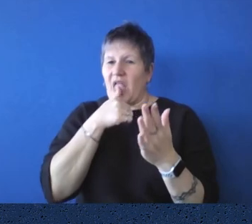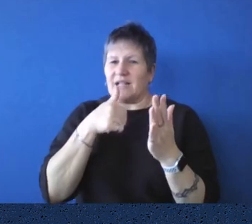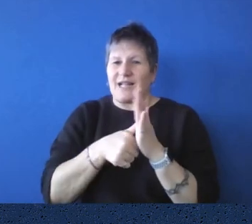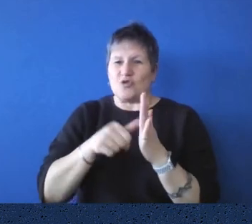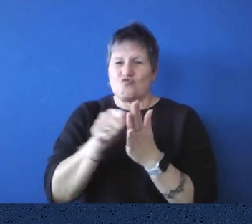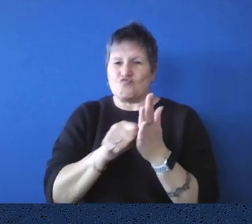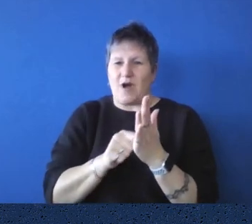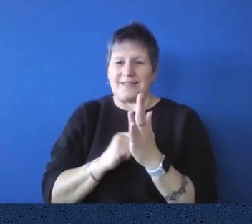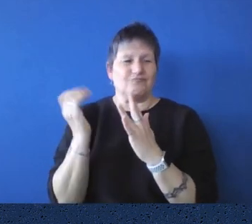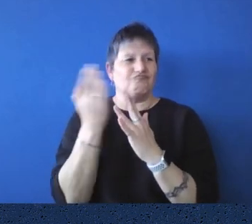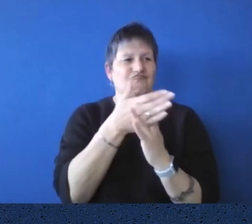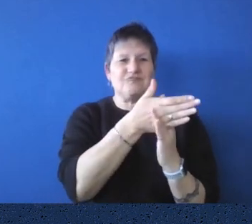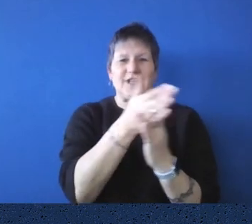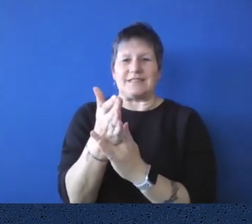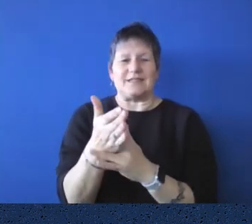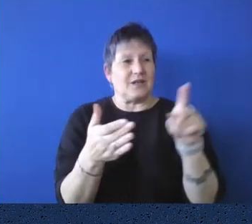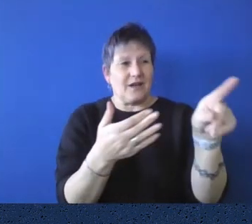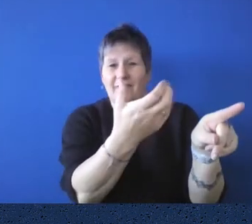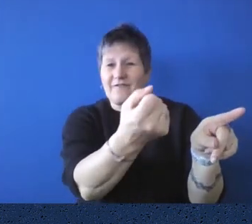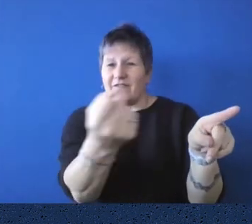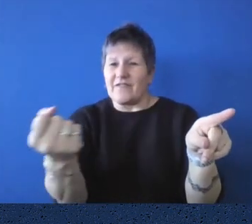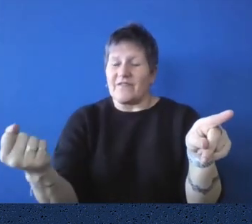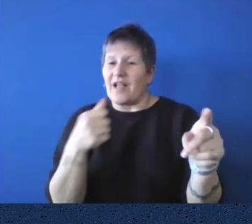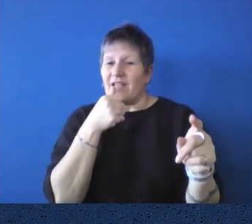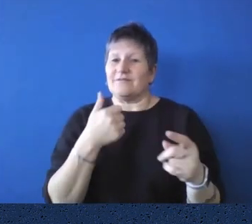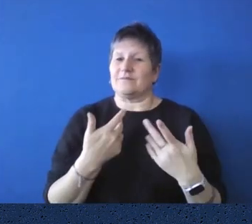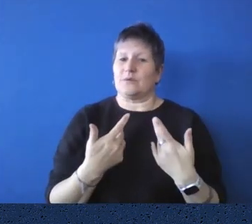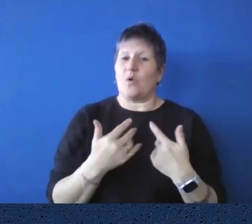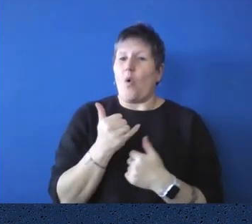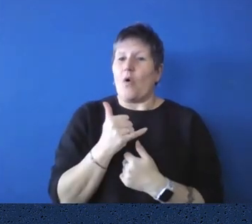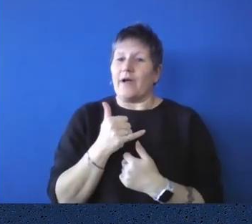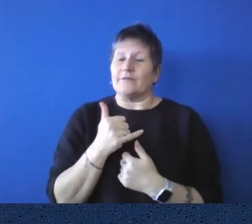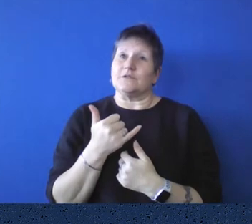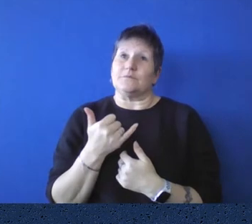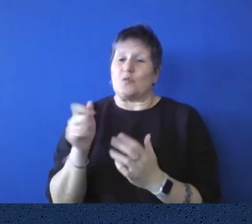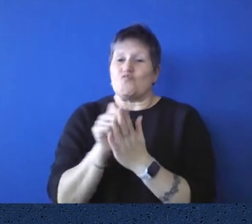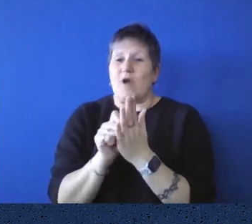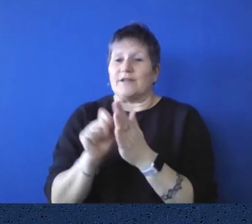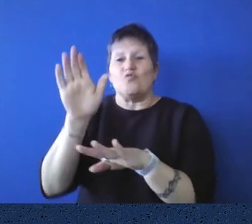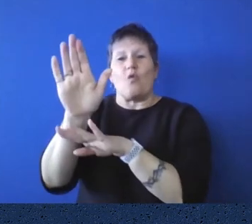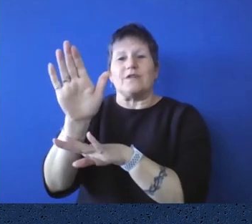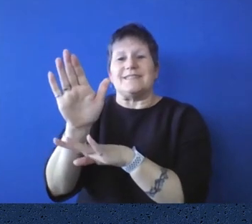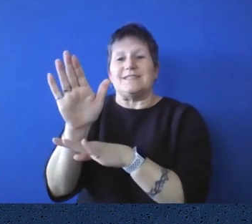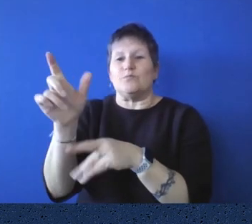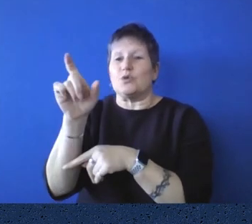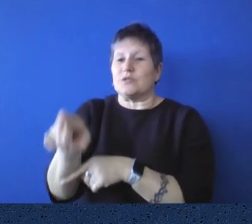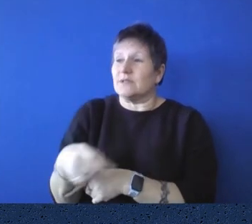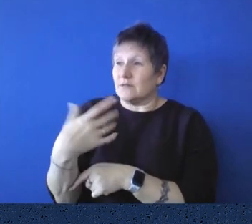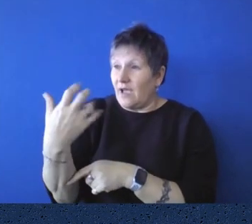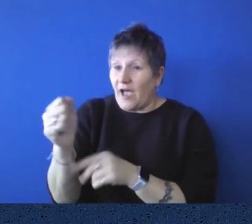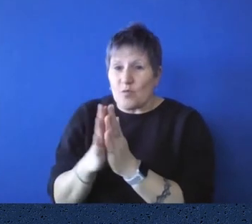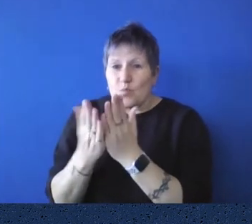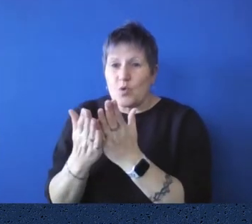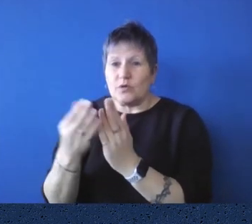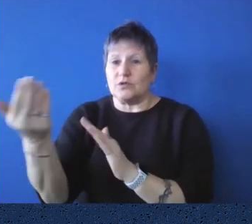for it, or they might need to write to a supplier overseas in England or other countries to